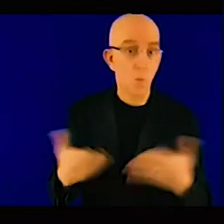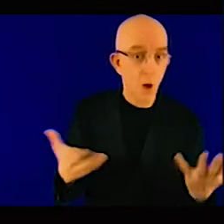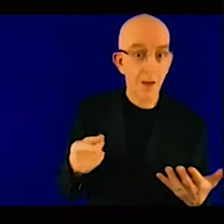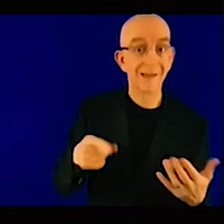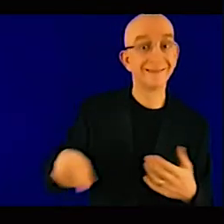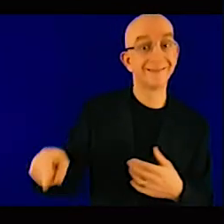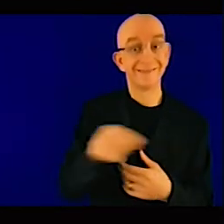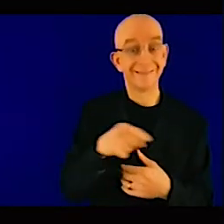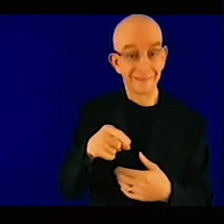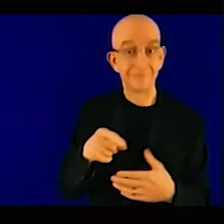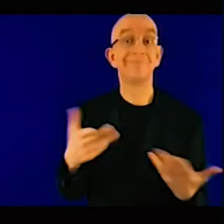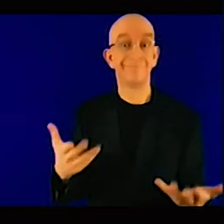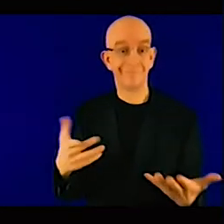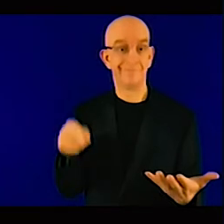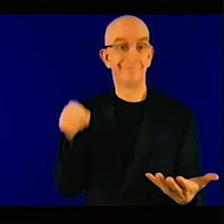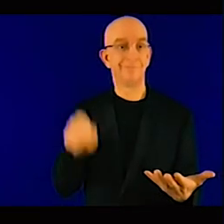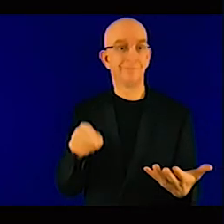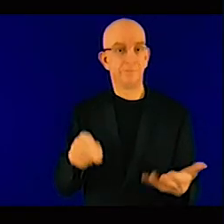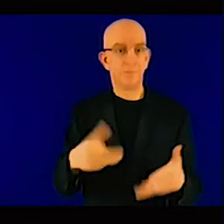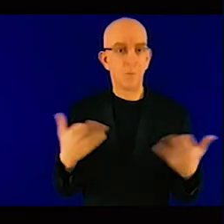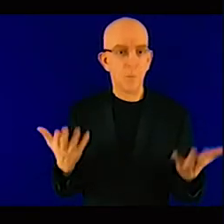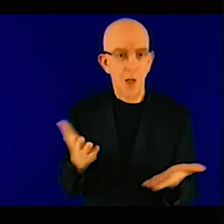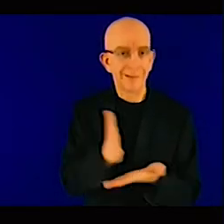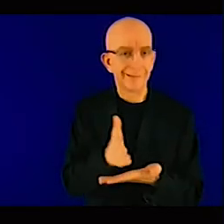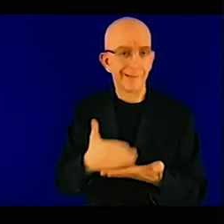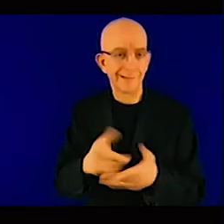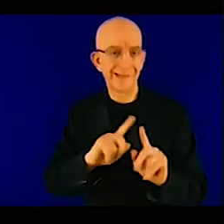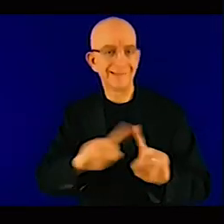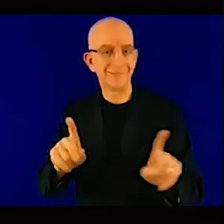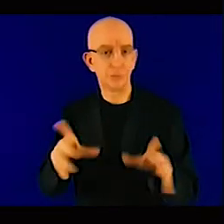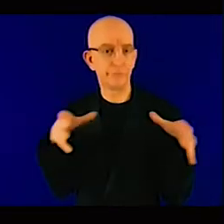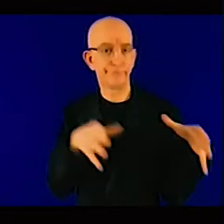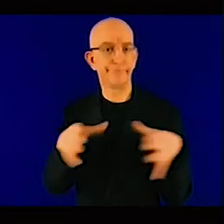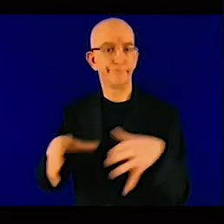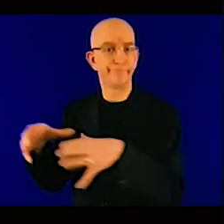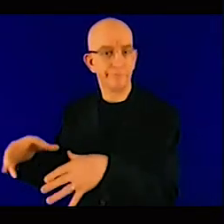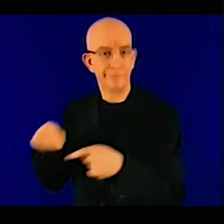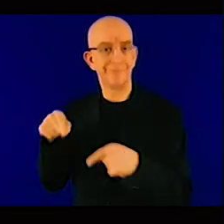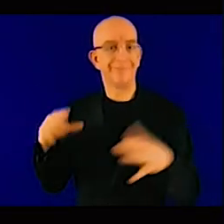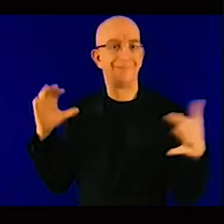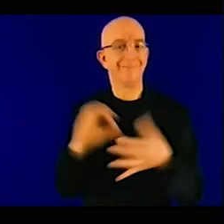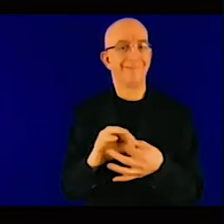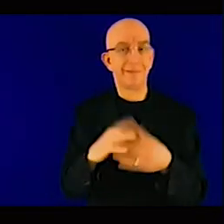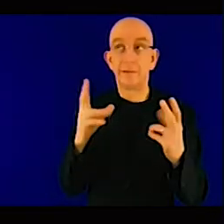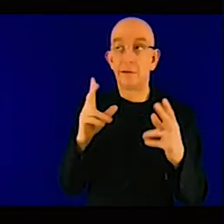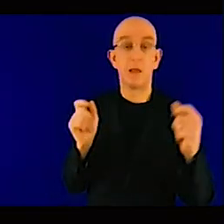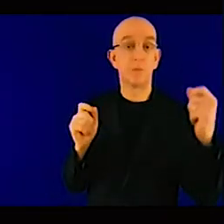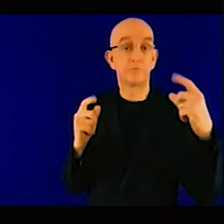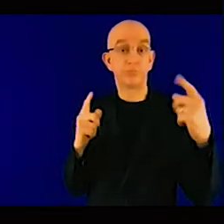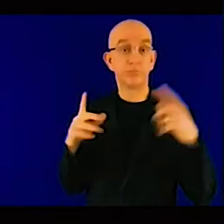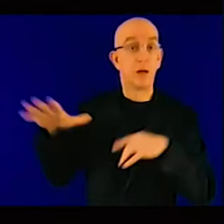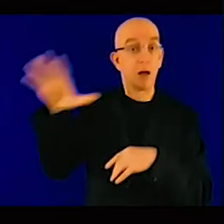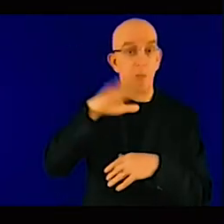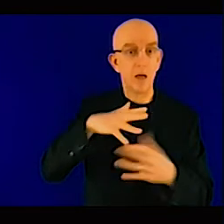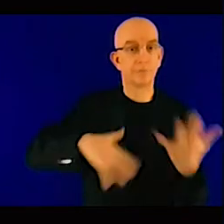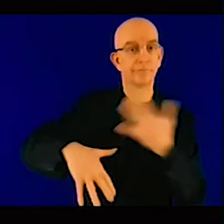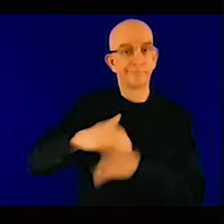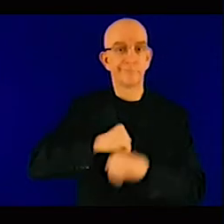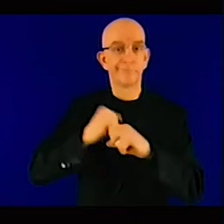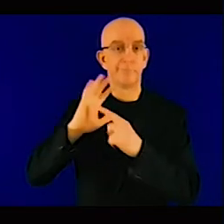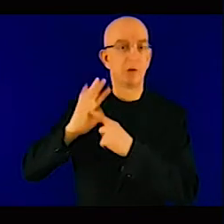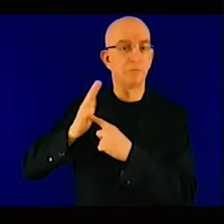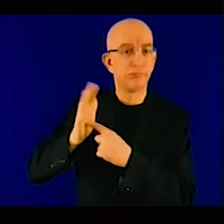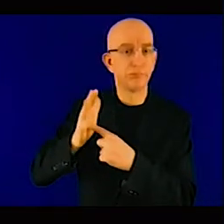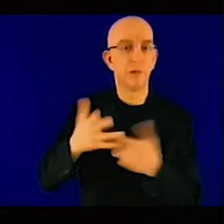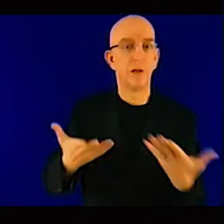we have made an analysis or of the different adaptation options that have been defined under